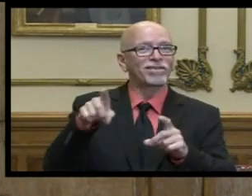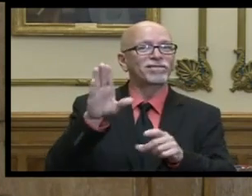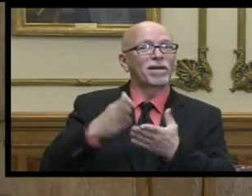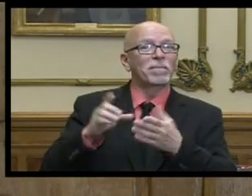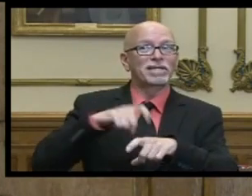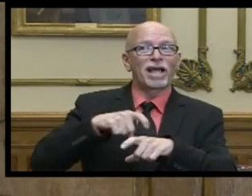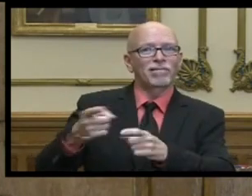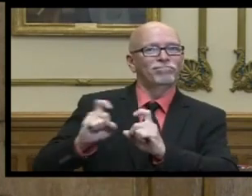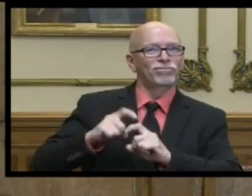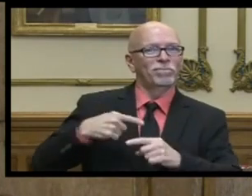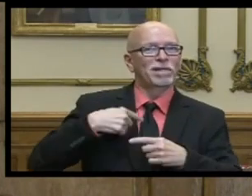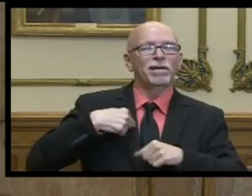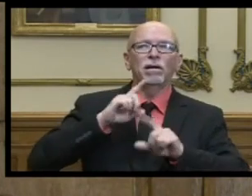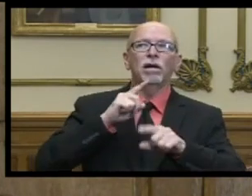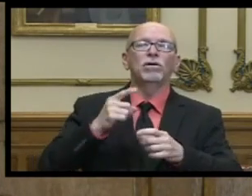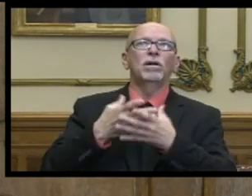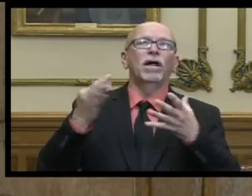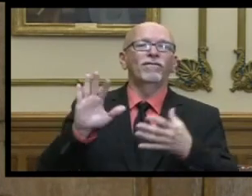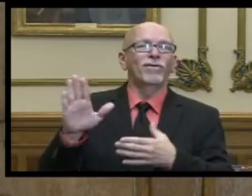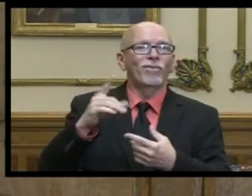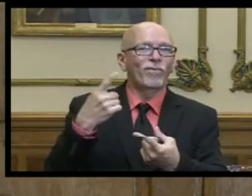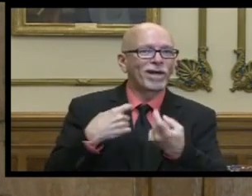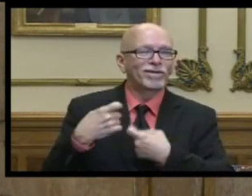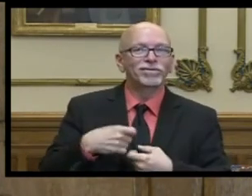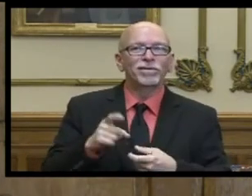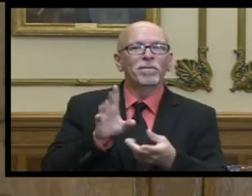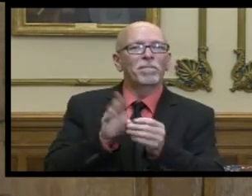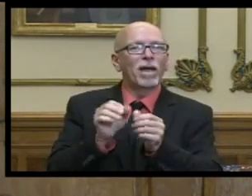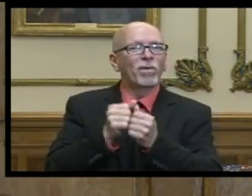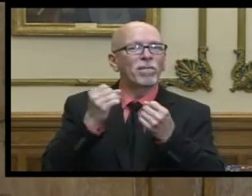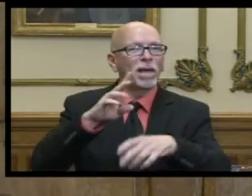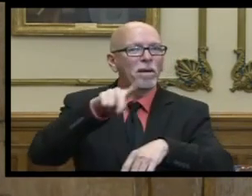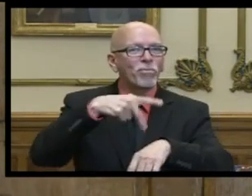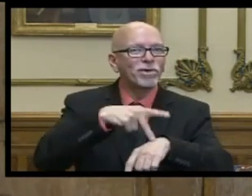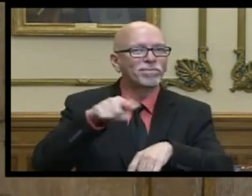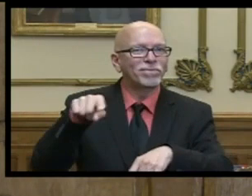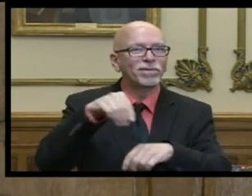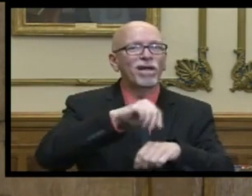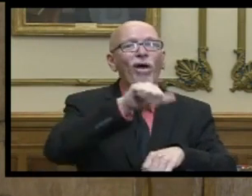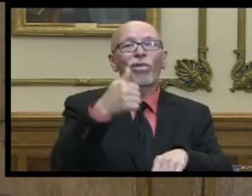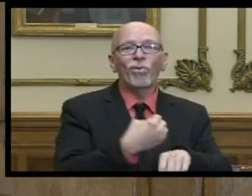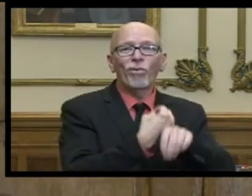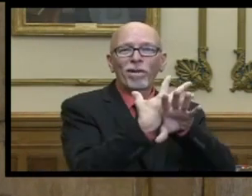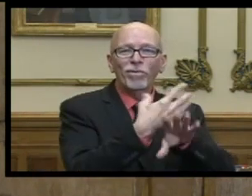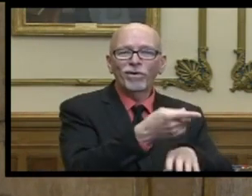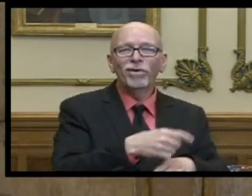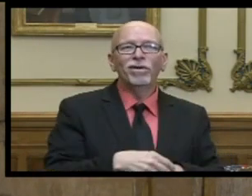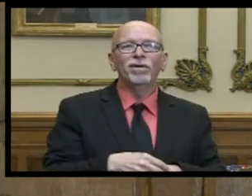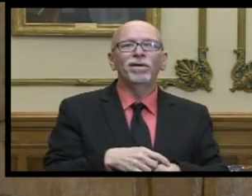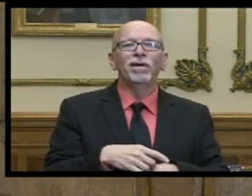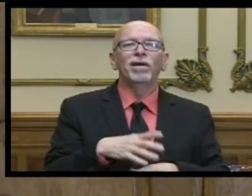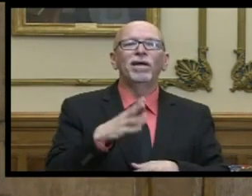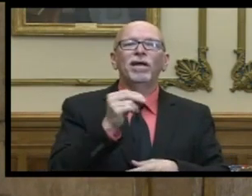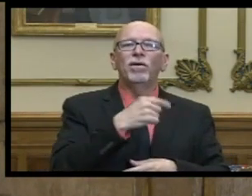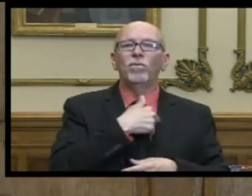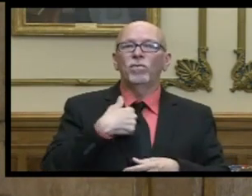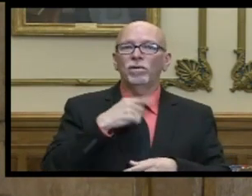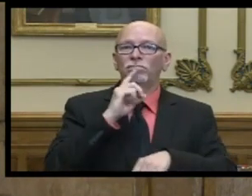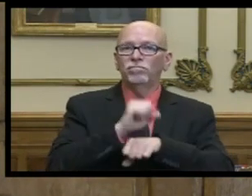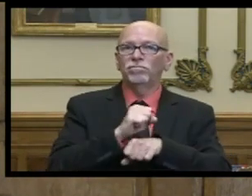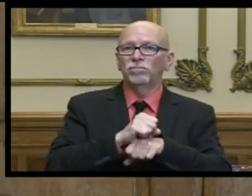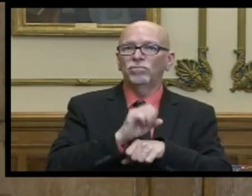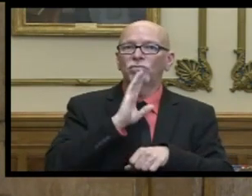their time to me to answer a lot of questions met with many of the principals on another webinar and then our we are actually